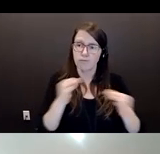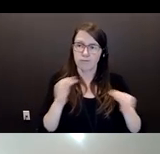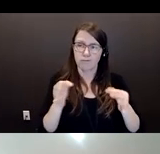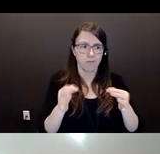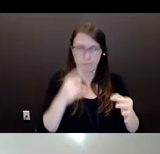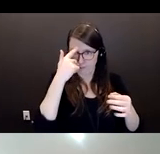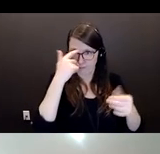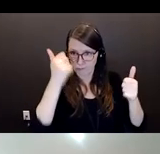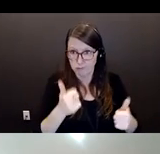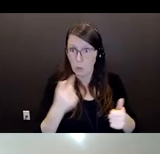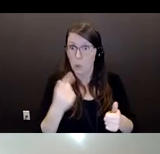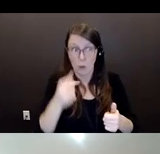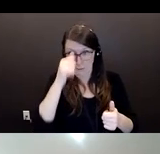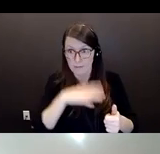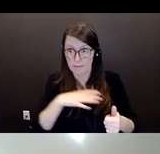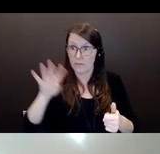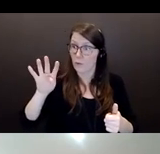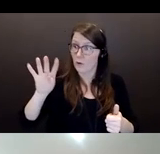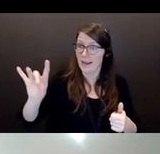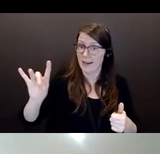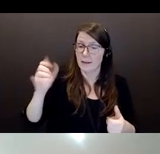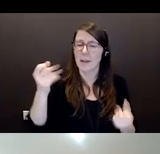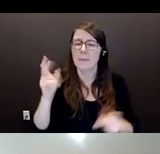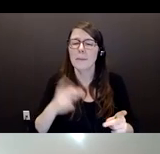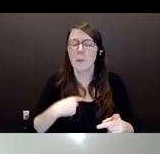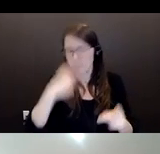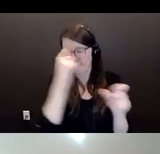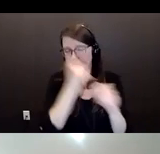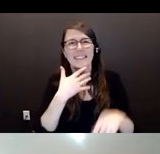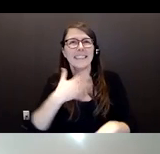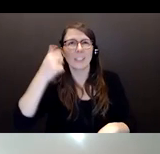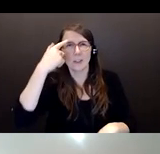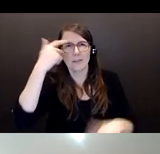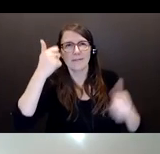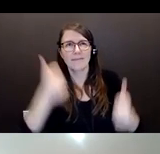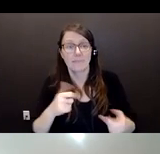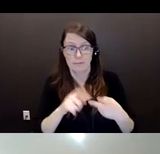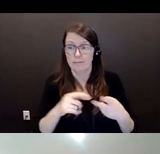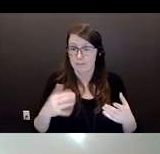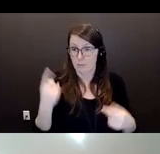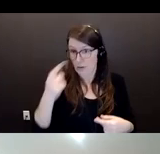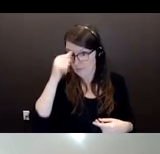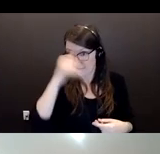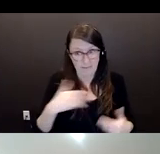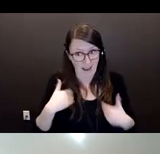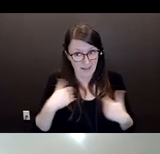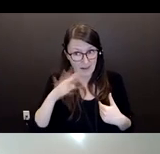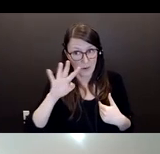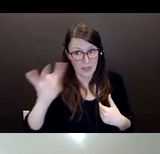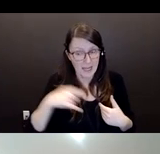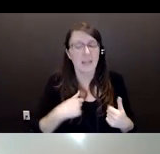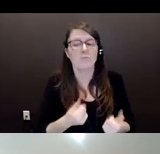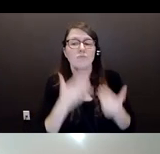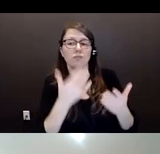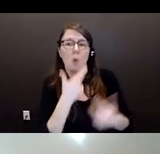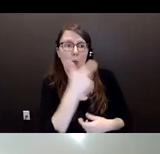is not. And so I invite you to look at those two areas. I thank you. If you do have more questions,